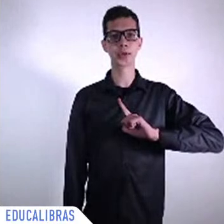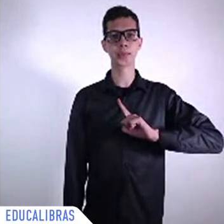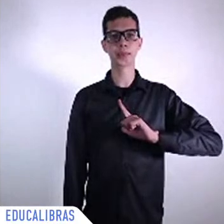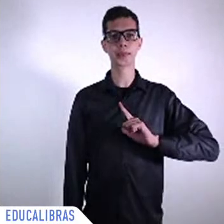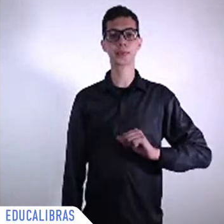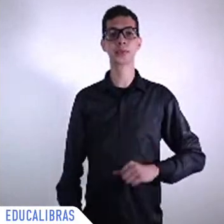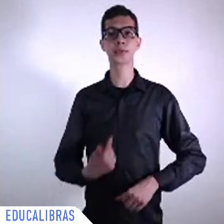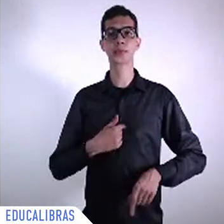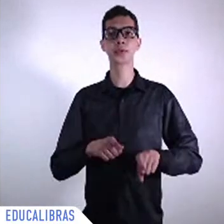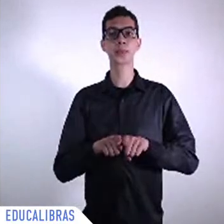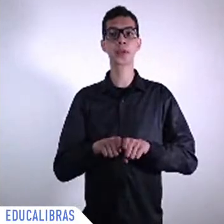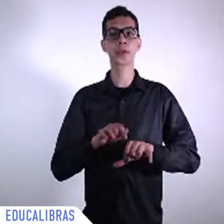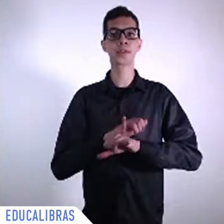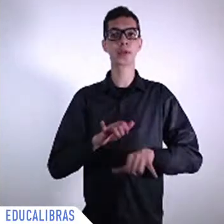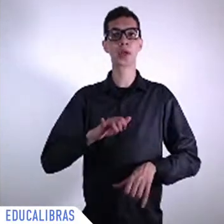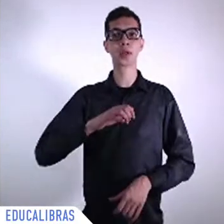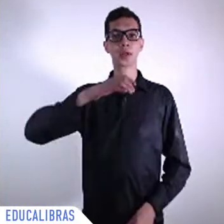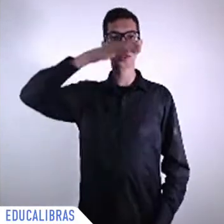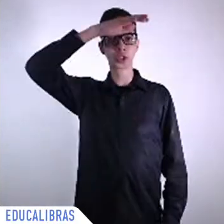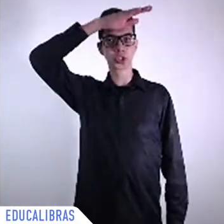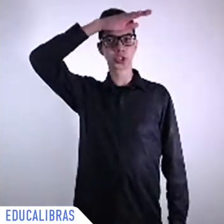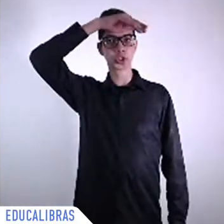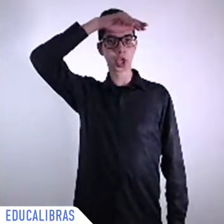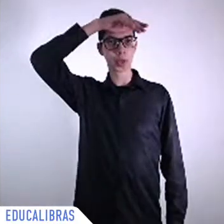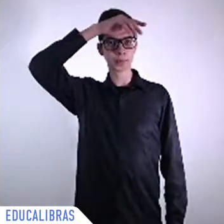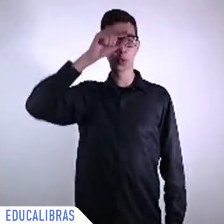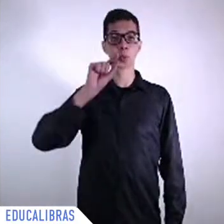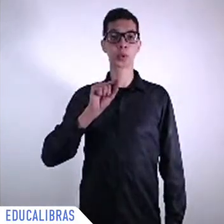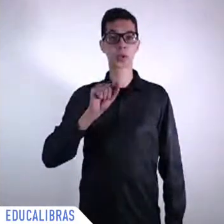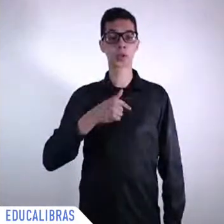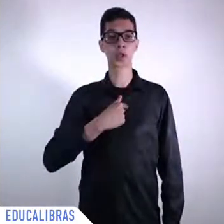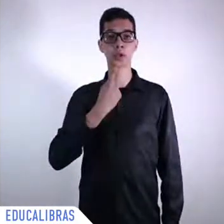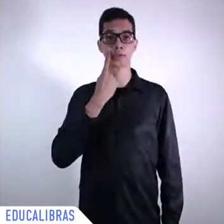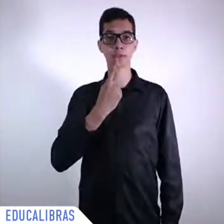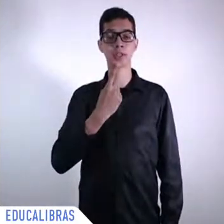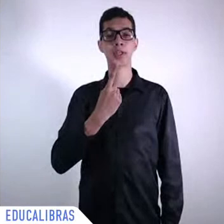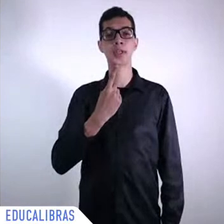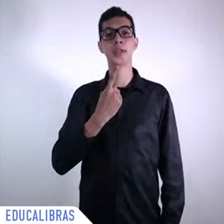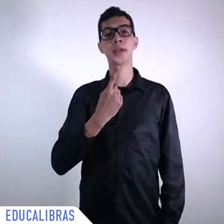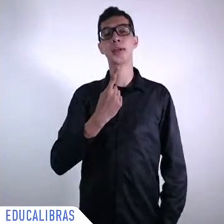Capital asking me what I was in Europe by the way